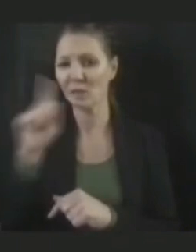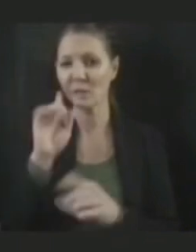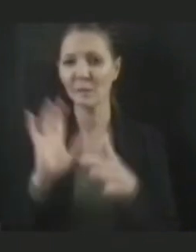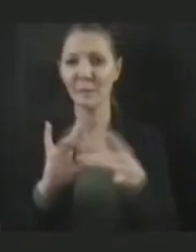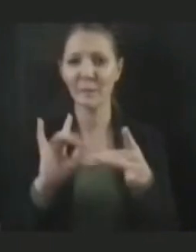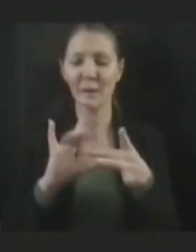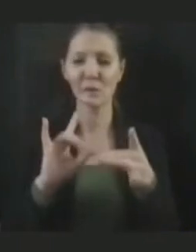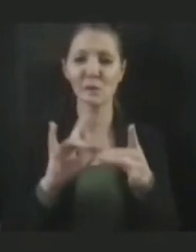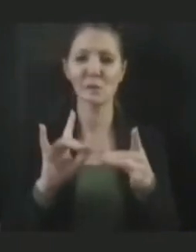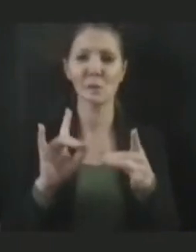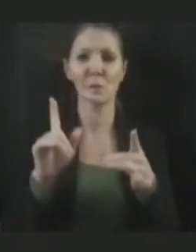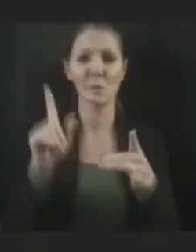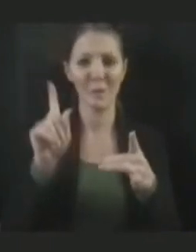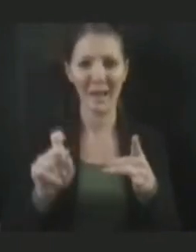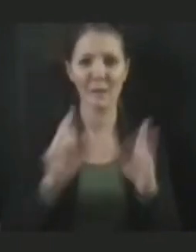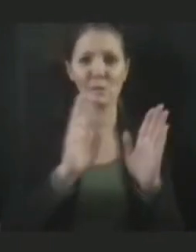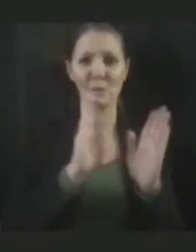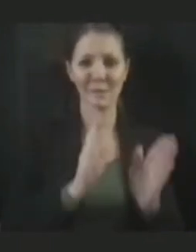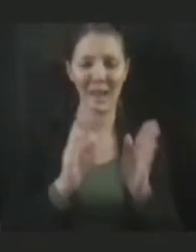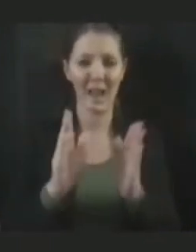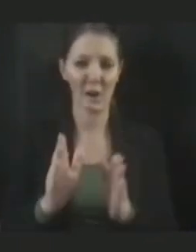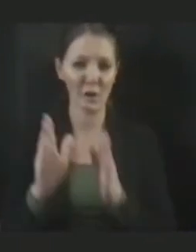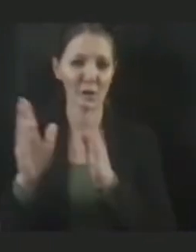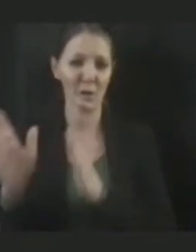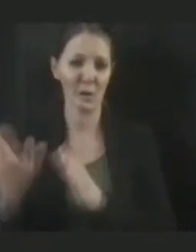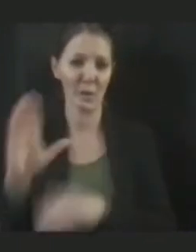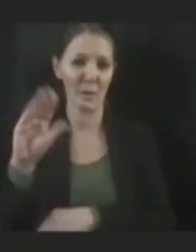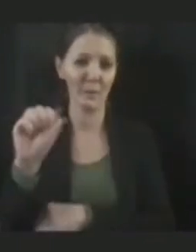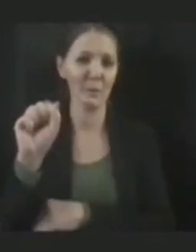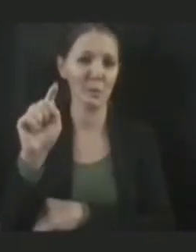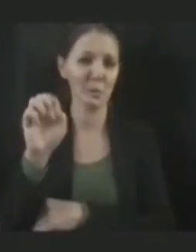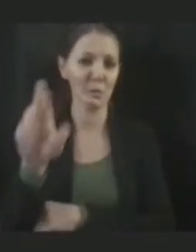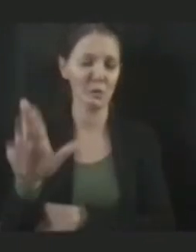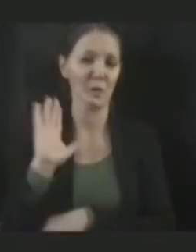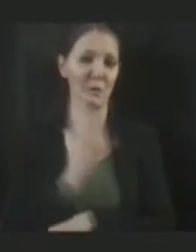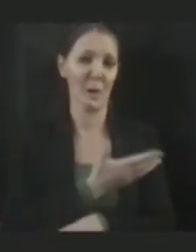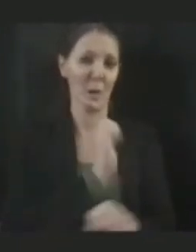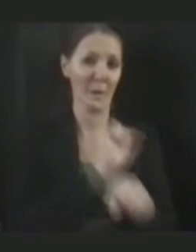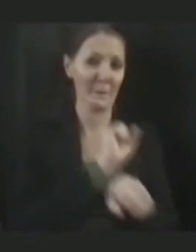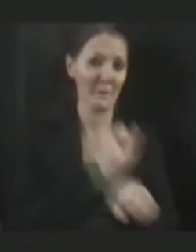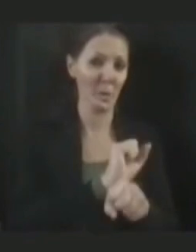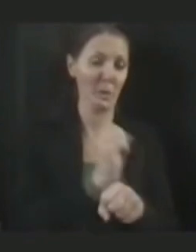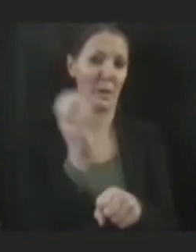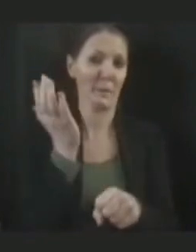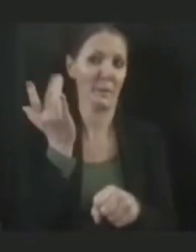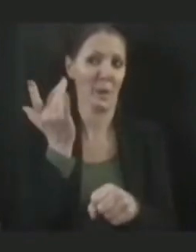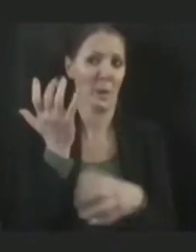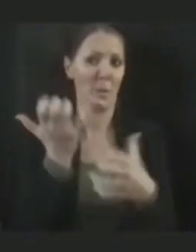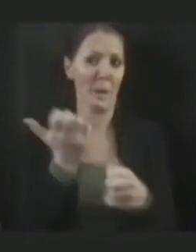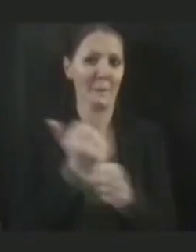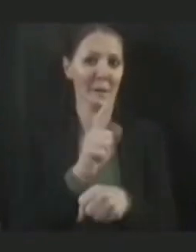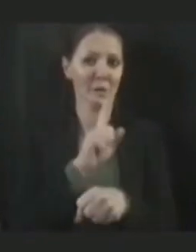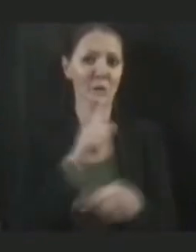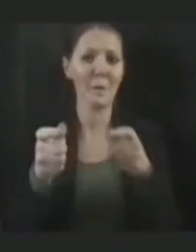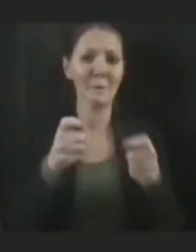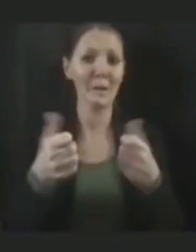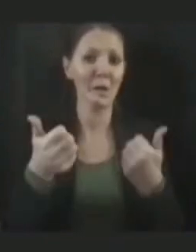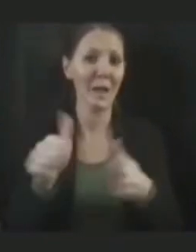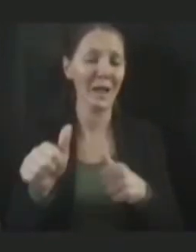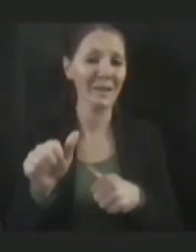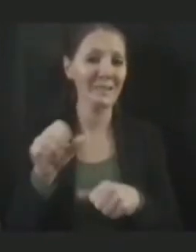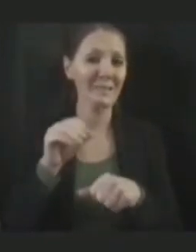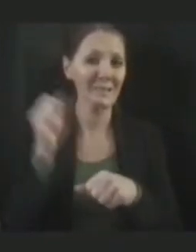you know, we have to stagger the boostering of our employees just because we want to manage any potential side effects.